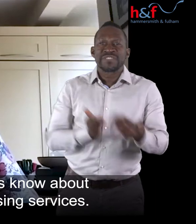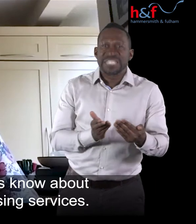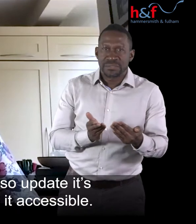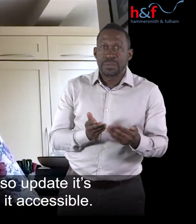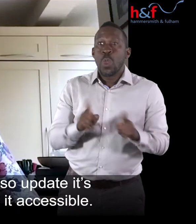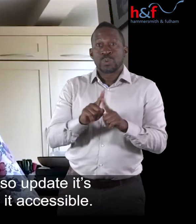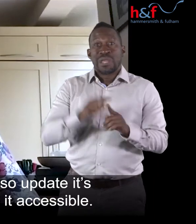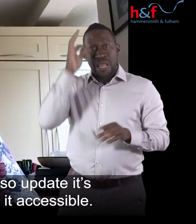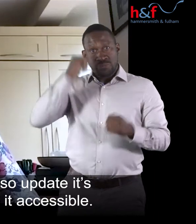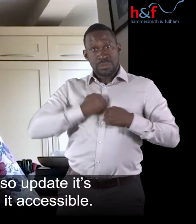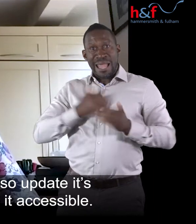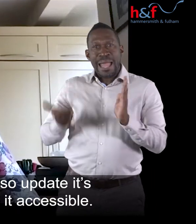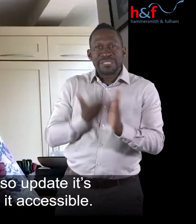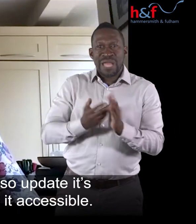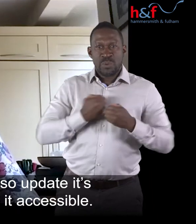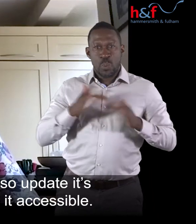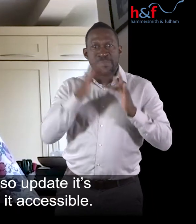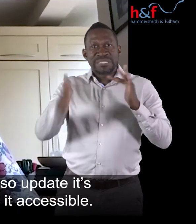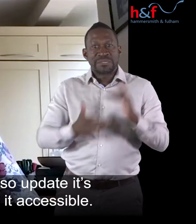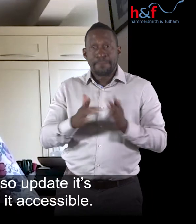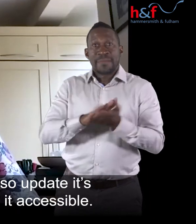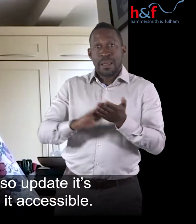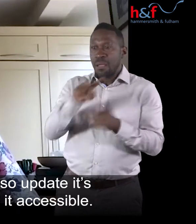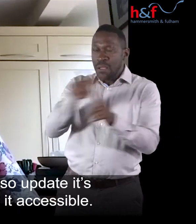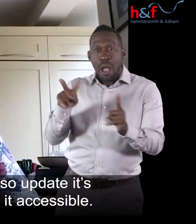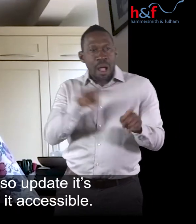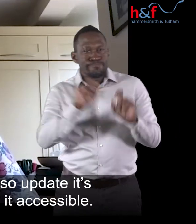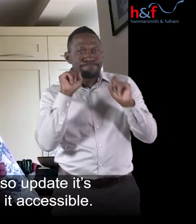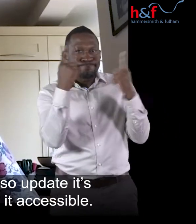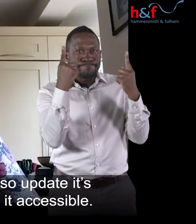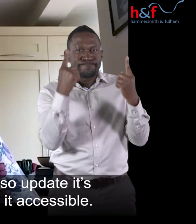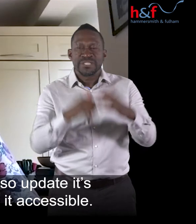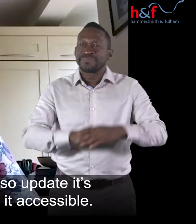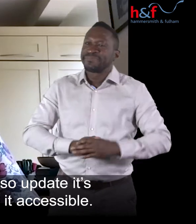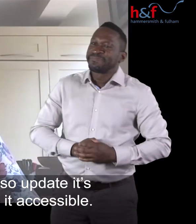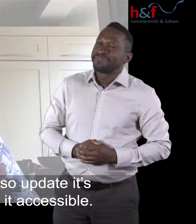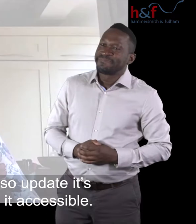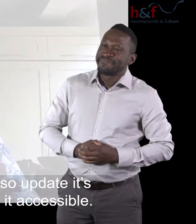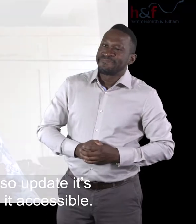The Council will also update its work pace to make it accessible.